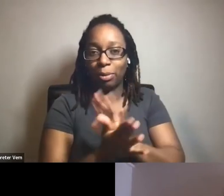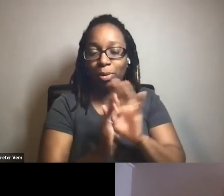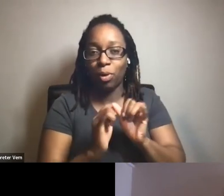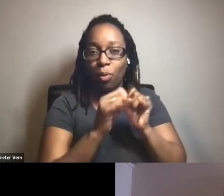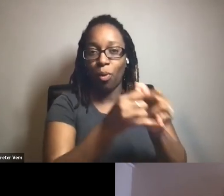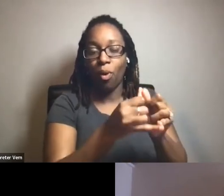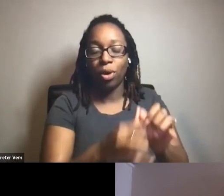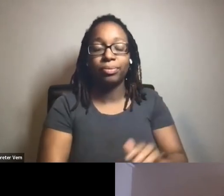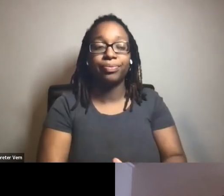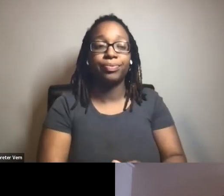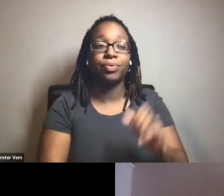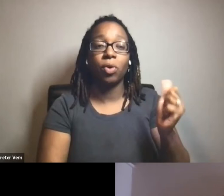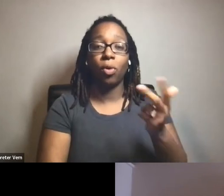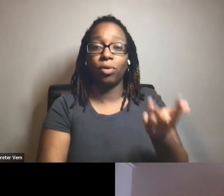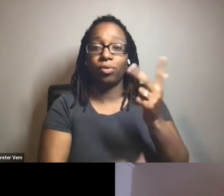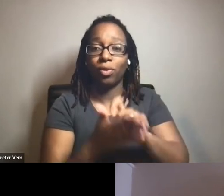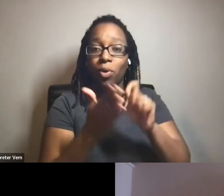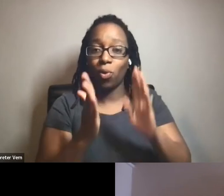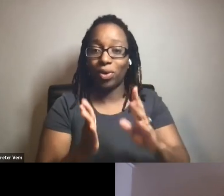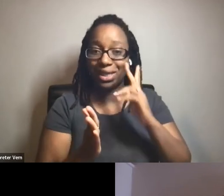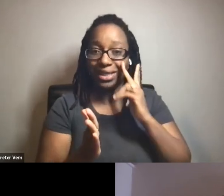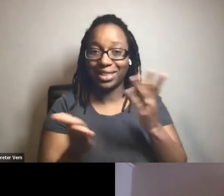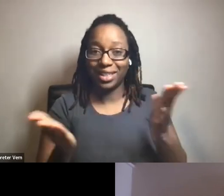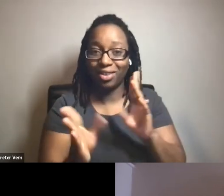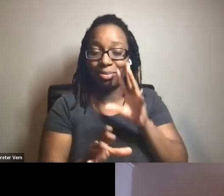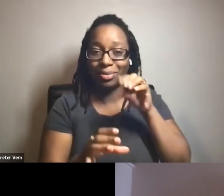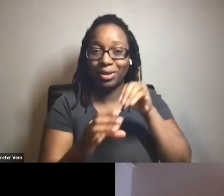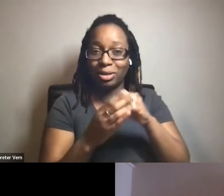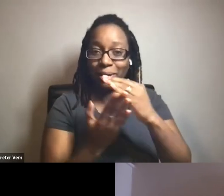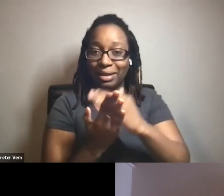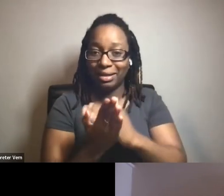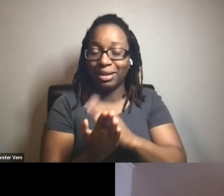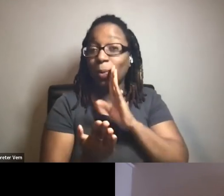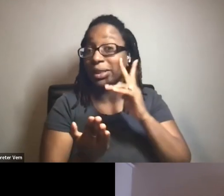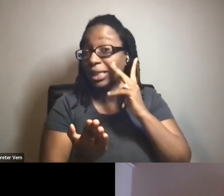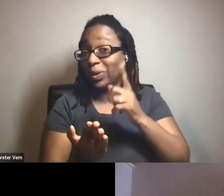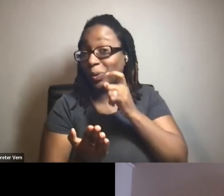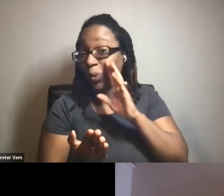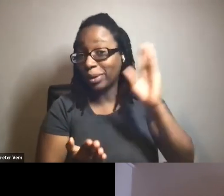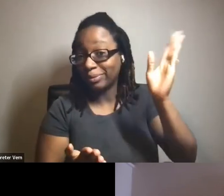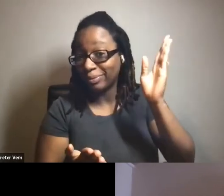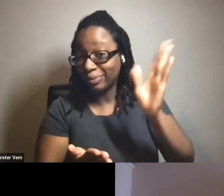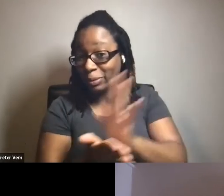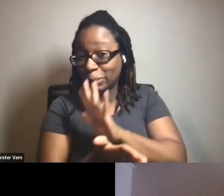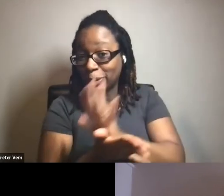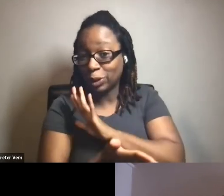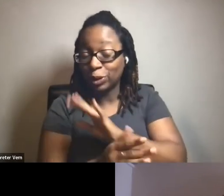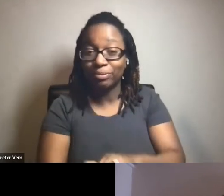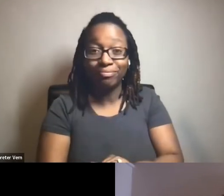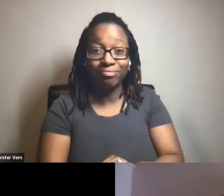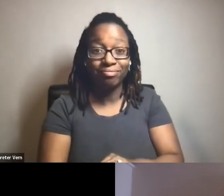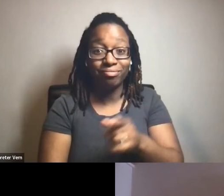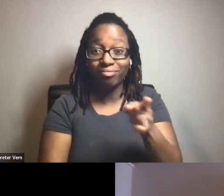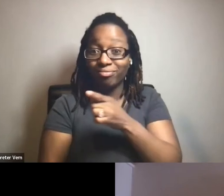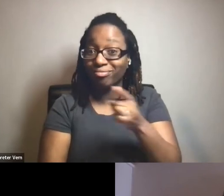the authors in the participants list, so it'll be a surprise who's going to give the paper. Whoever it is of you three, please go